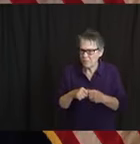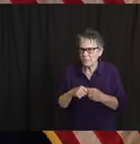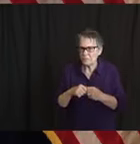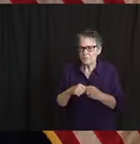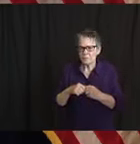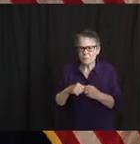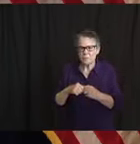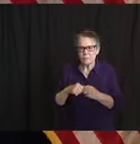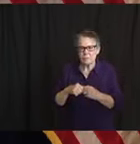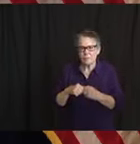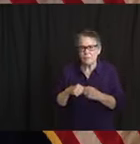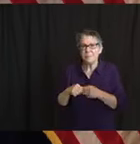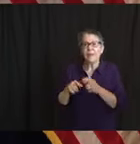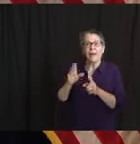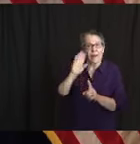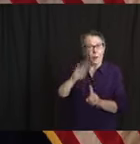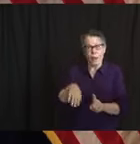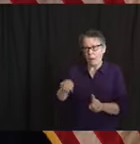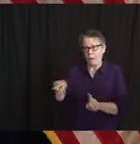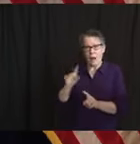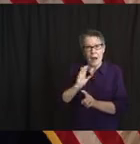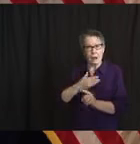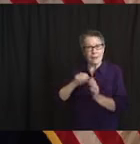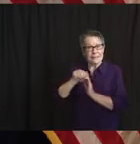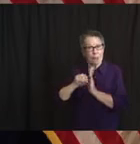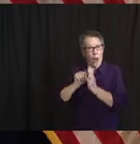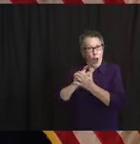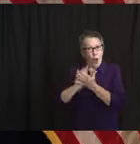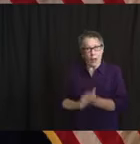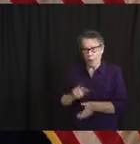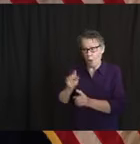Tan described it as a very helpful call. How long was it?